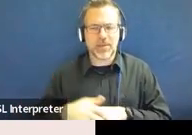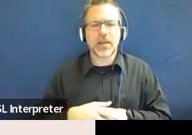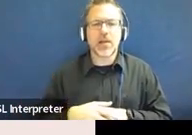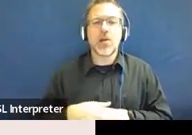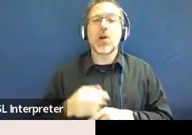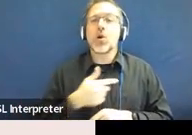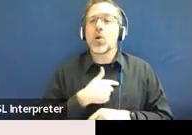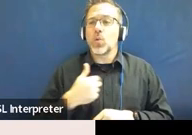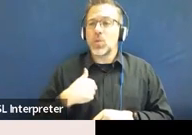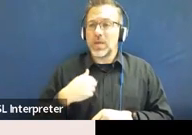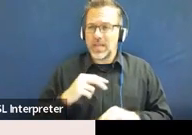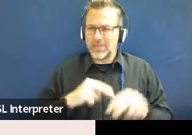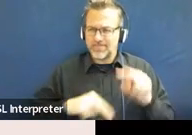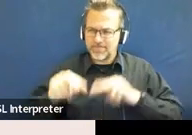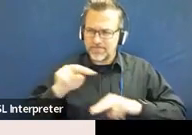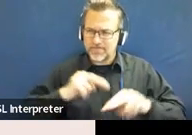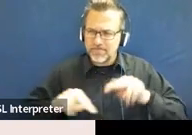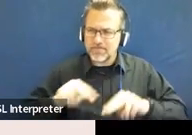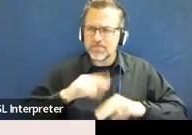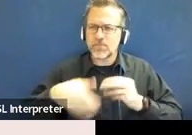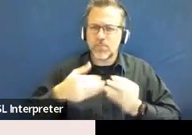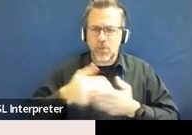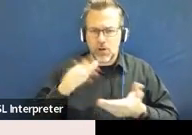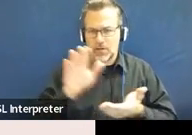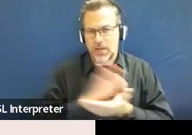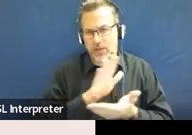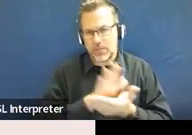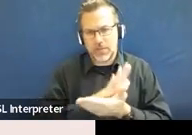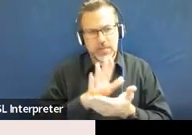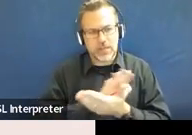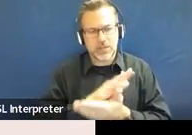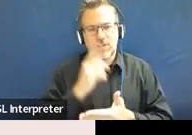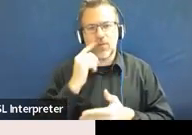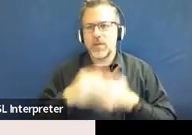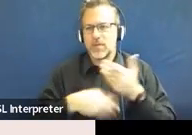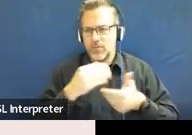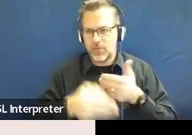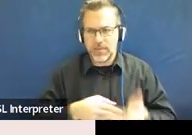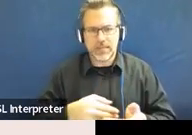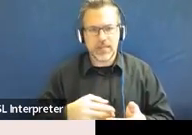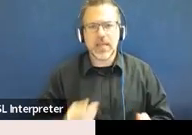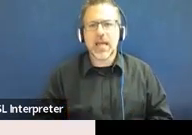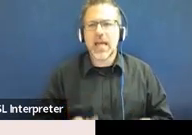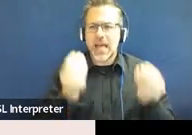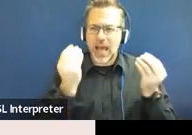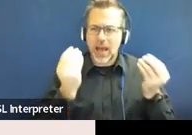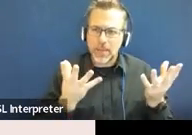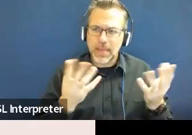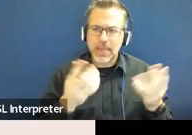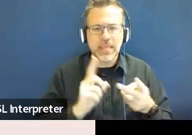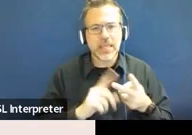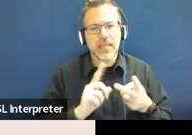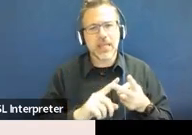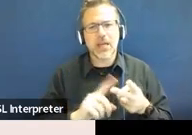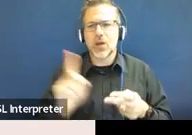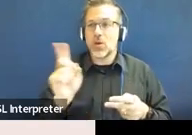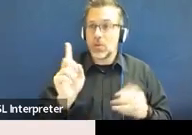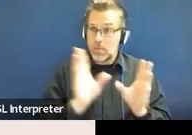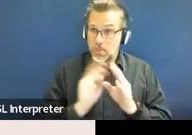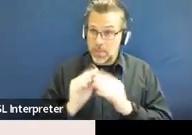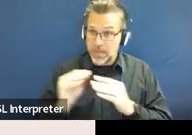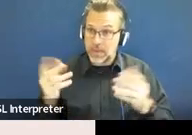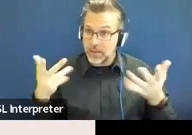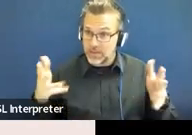all of the documentation around the process. So, number of the incidents, were there meetings held? Was there